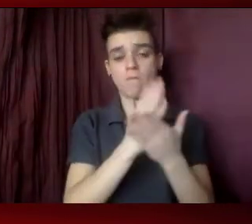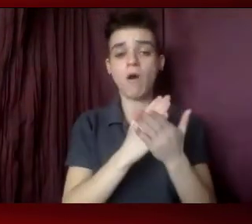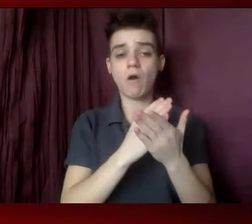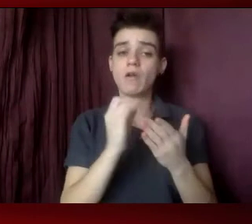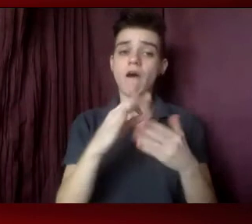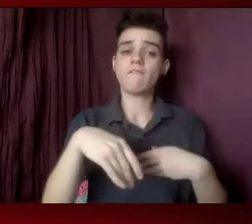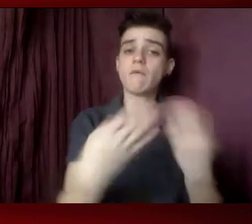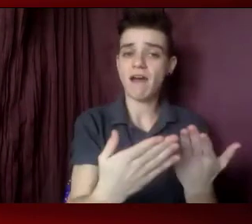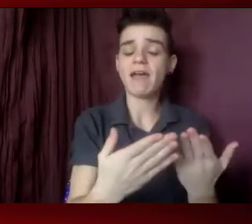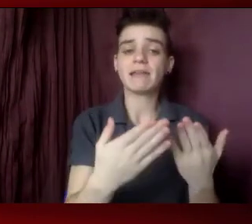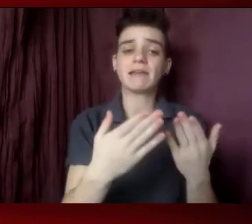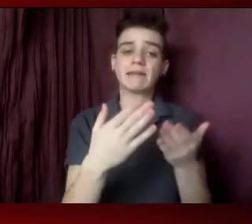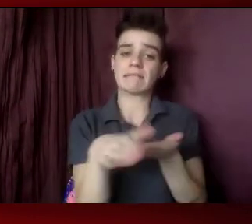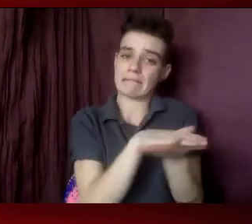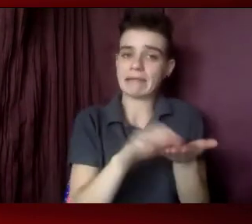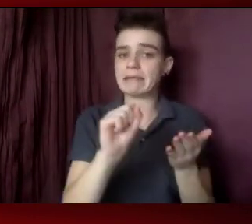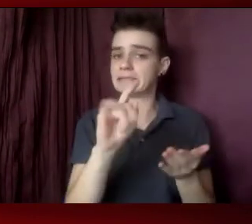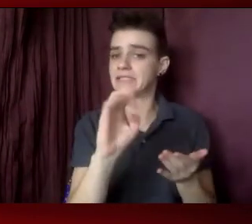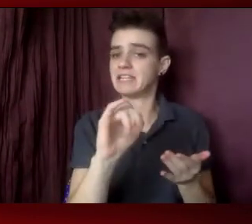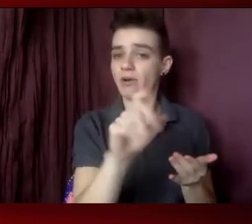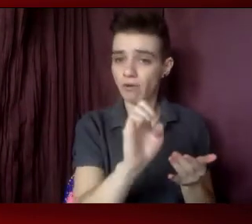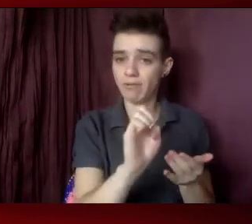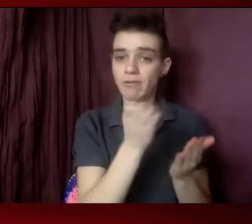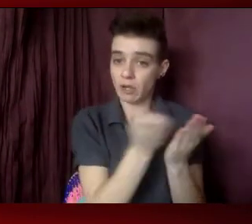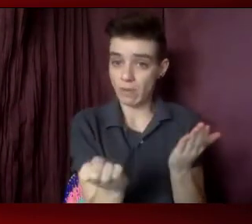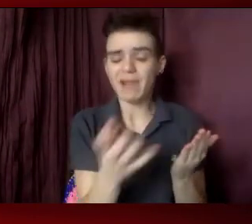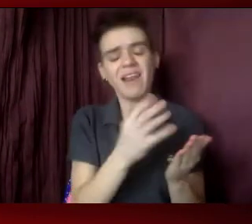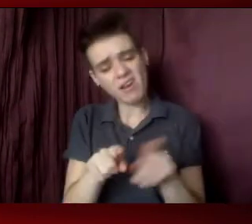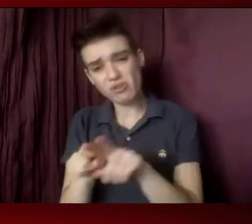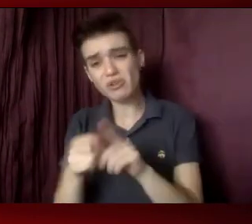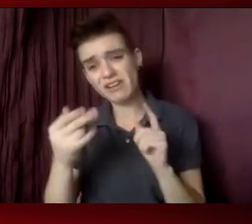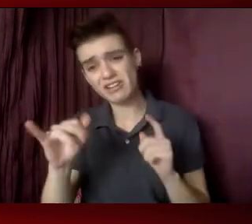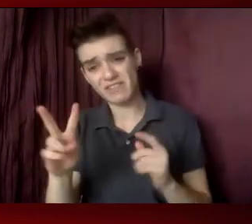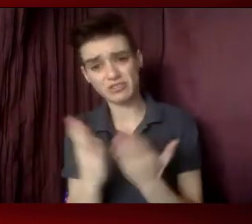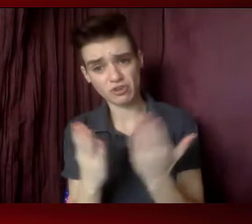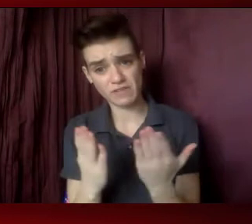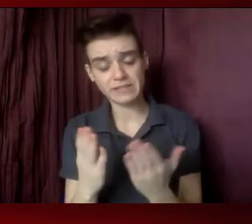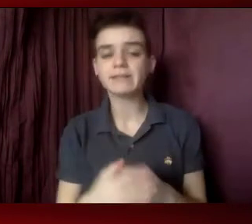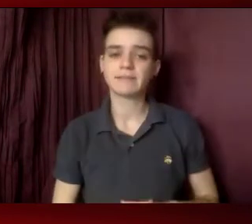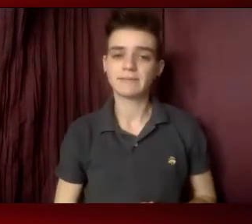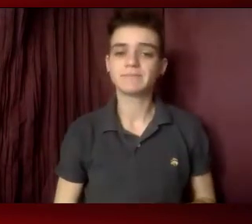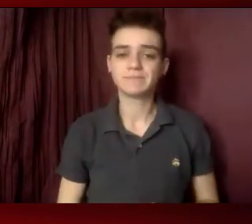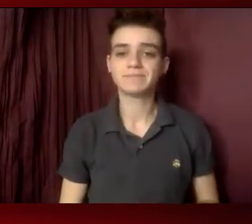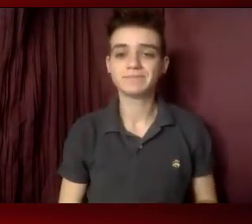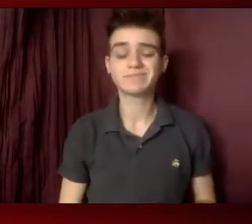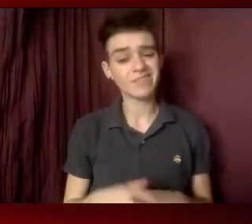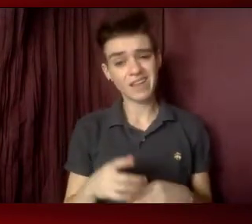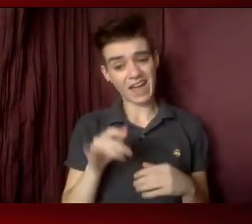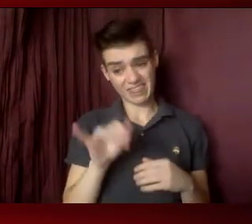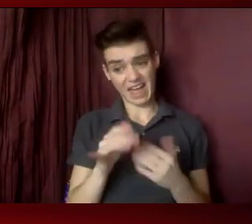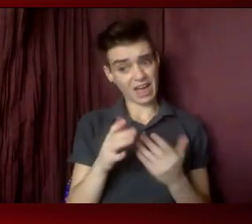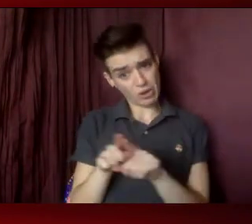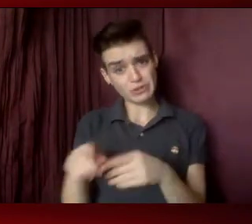injection equipment, but also HIV-related services as well as services for drug treatment.